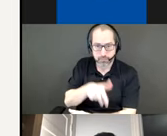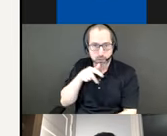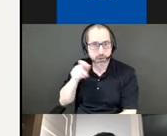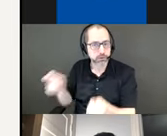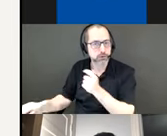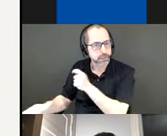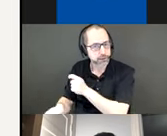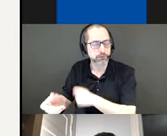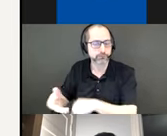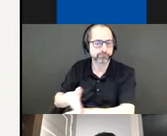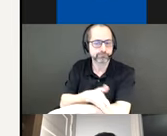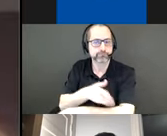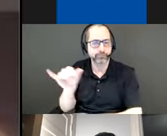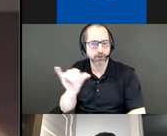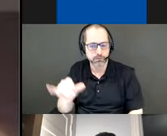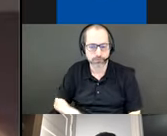through that space.